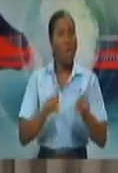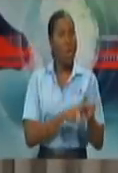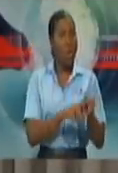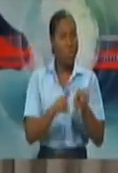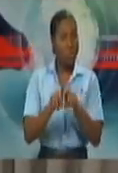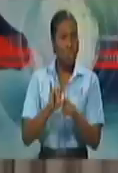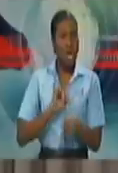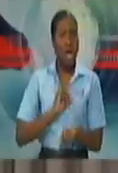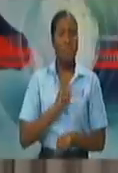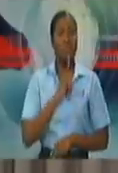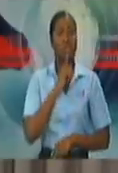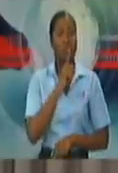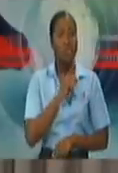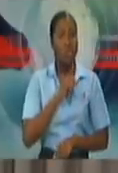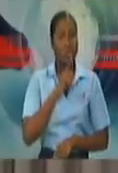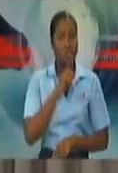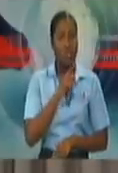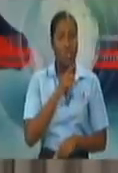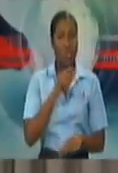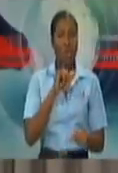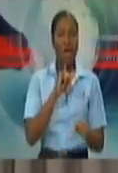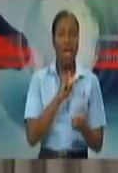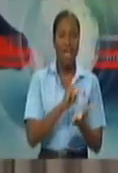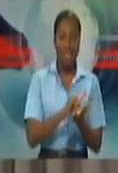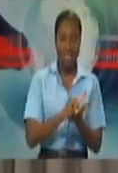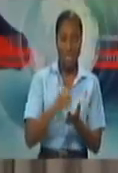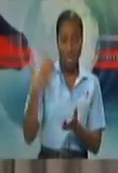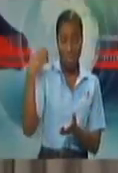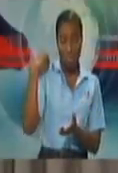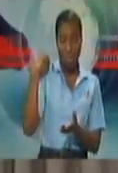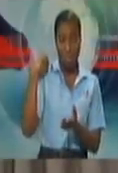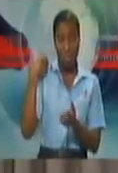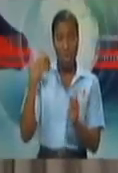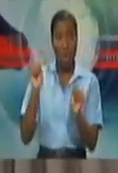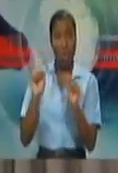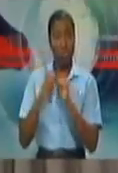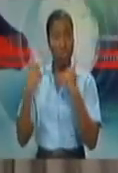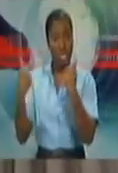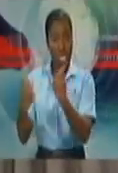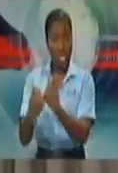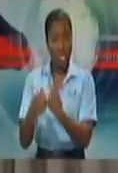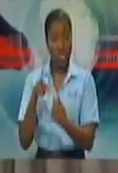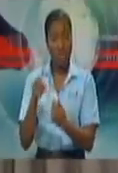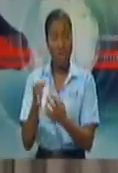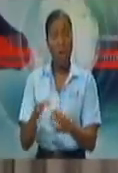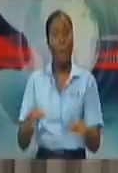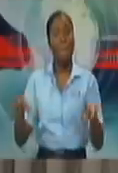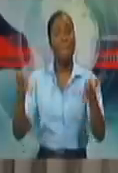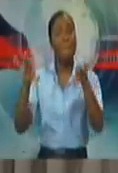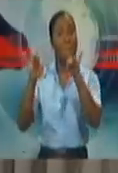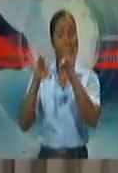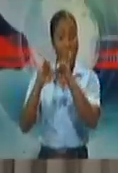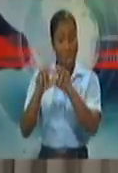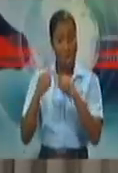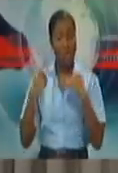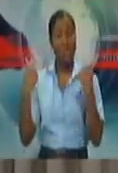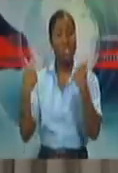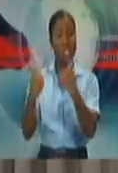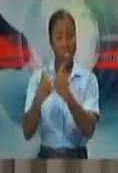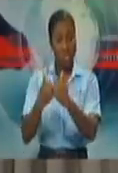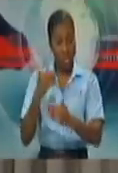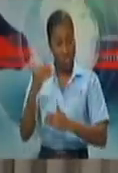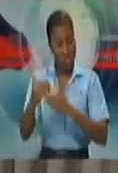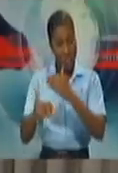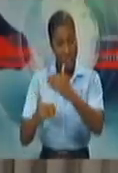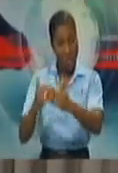that the Employers Consultative Association would be a valued institution going forward. I'm sure their views will be taken on